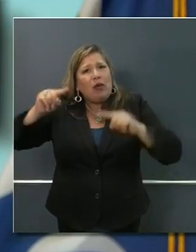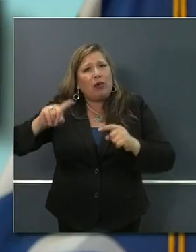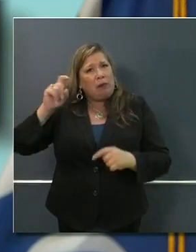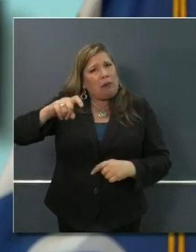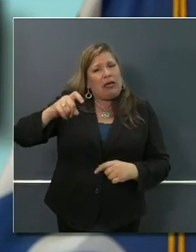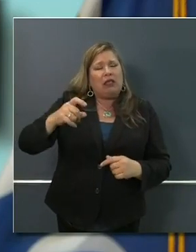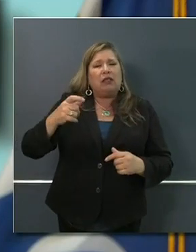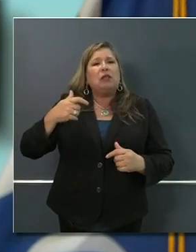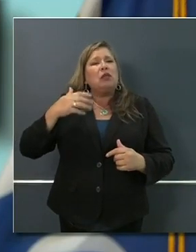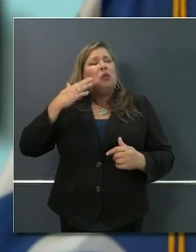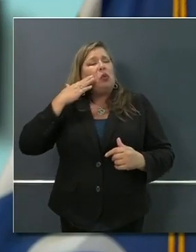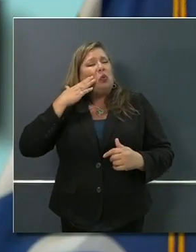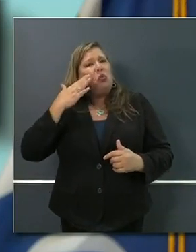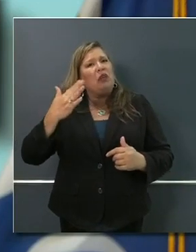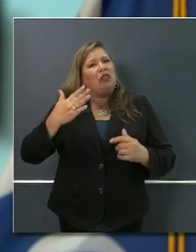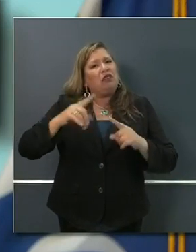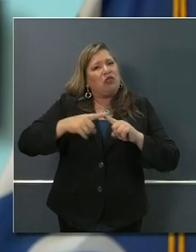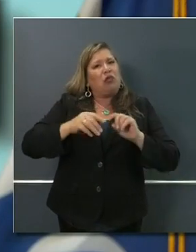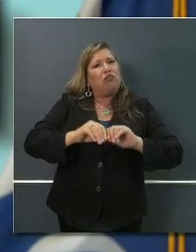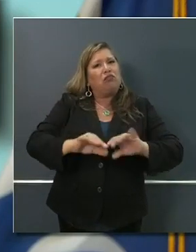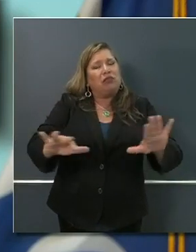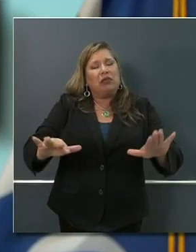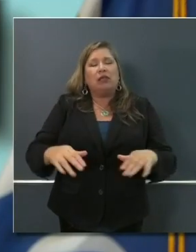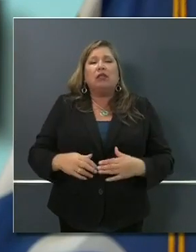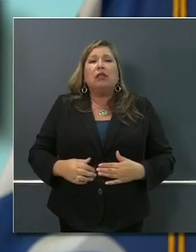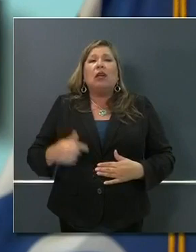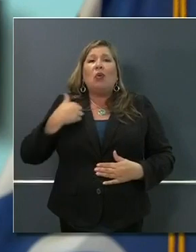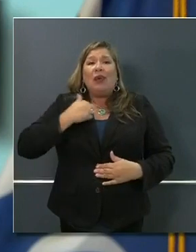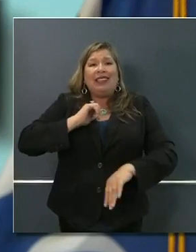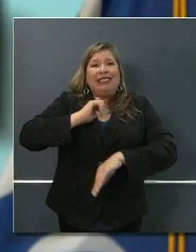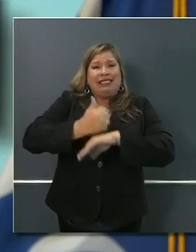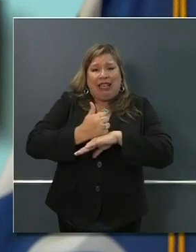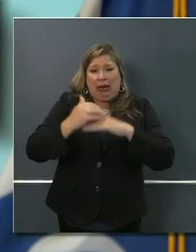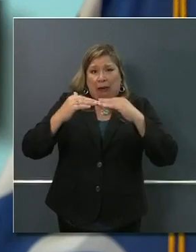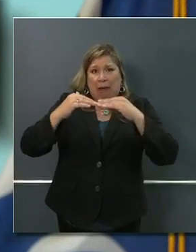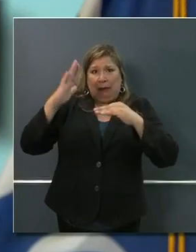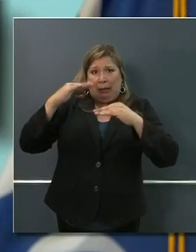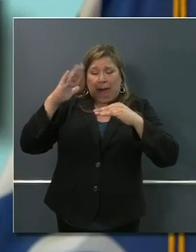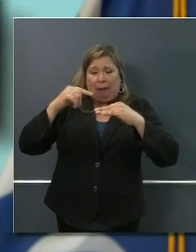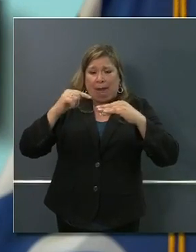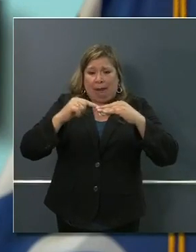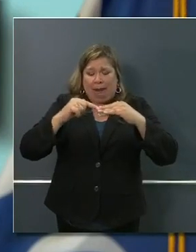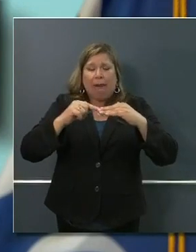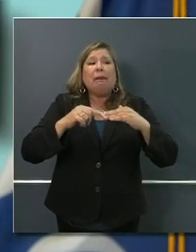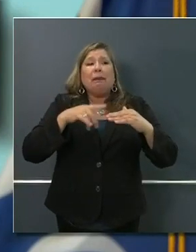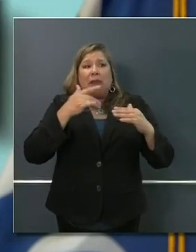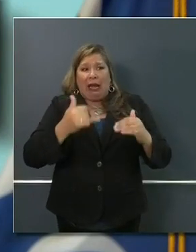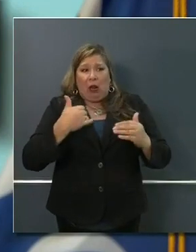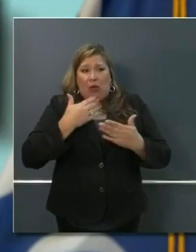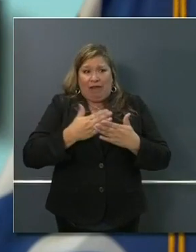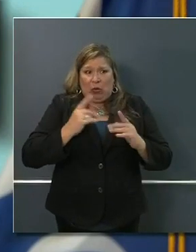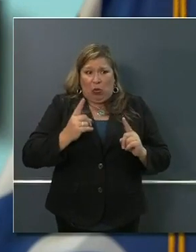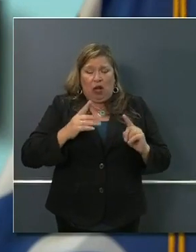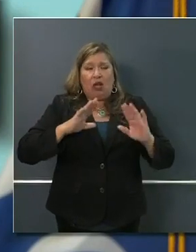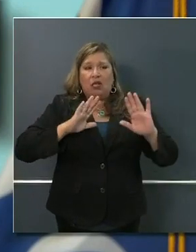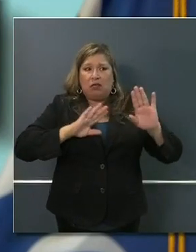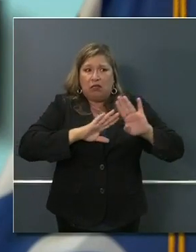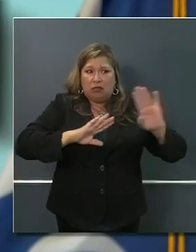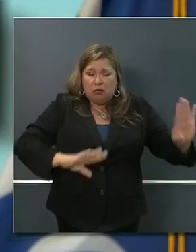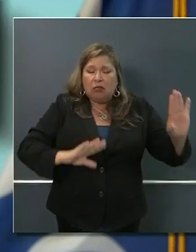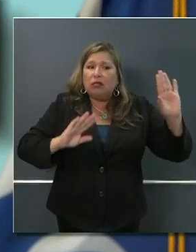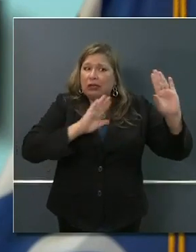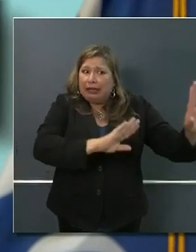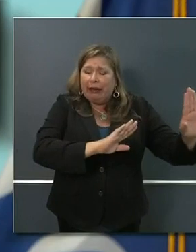baseline of expectation. That's what we announced yesterday, phase one into phase two, and then make accommodations for